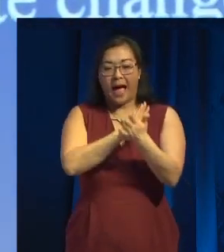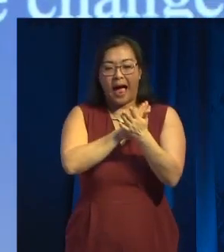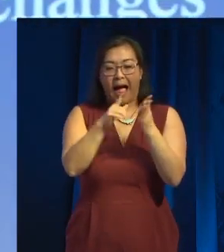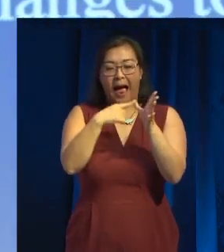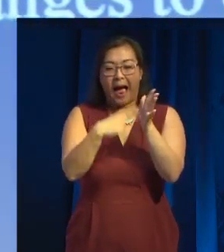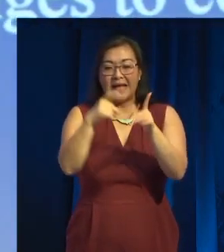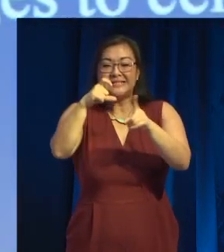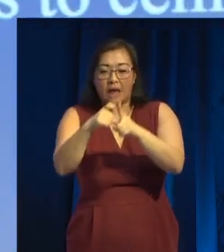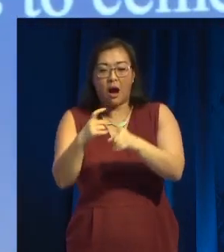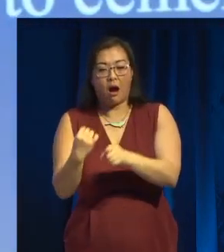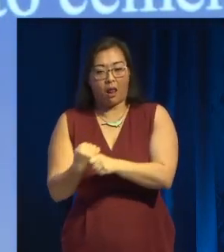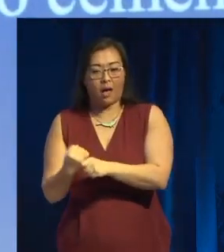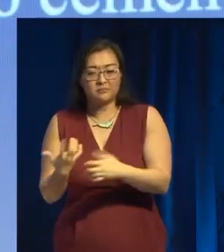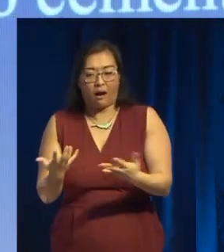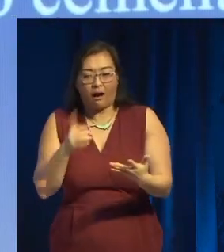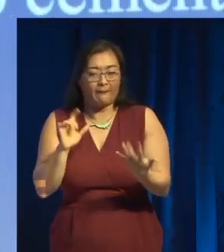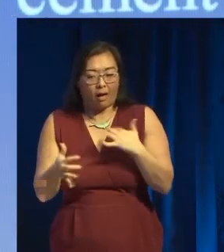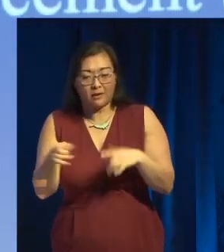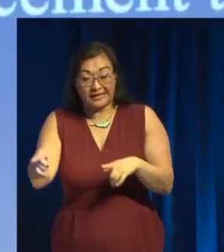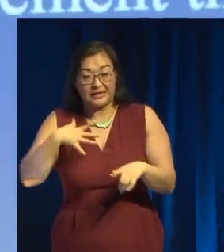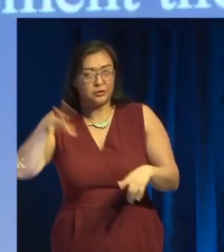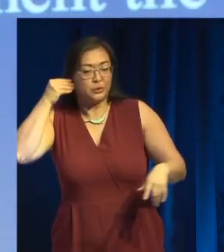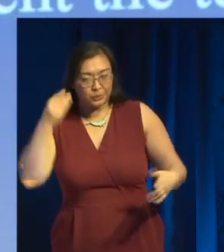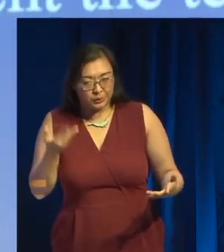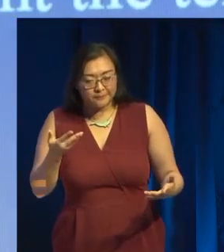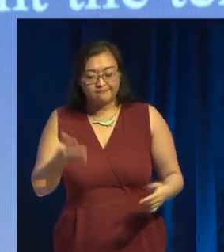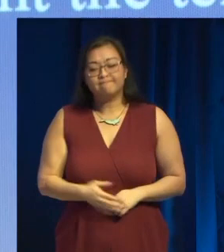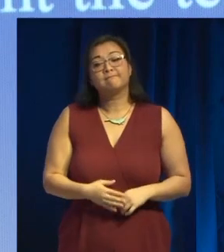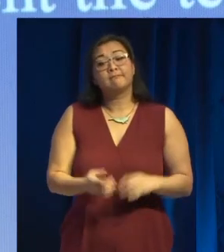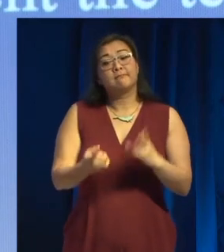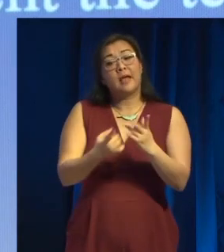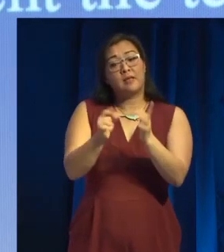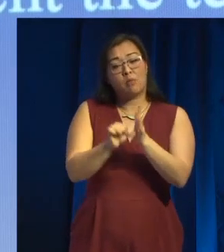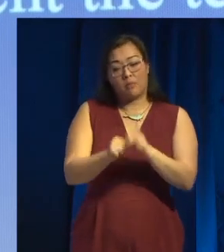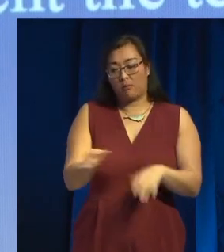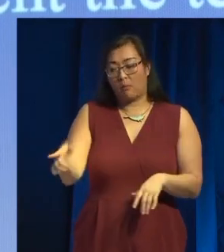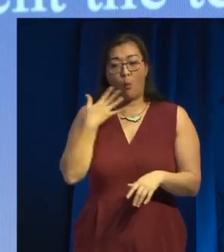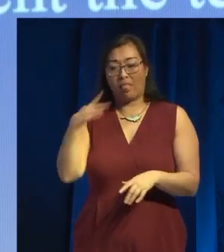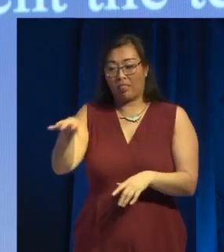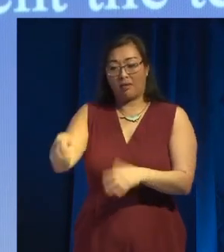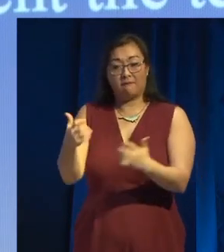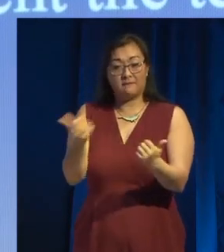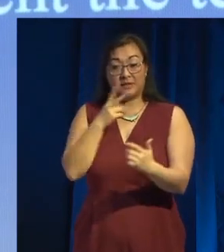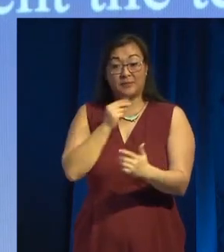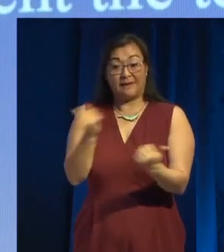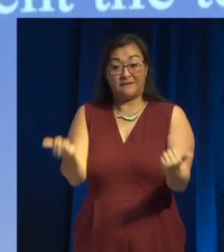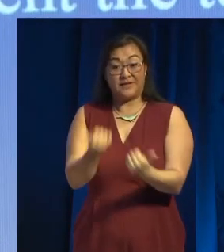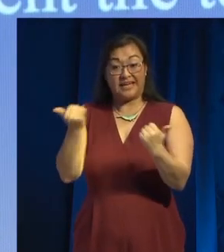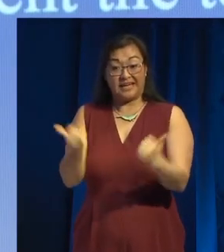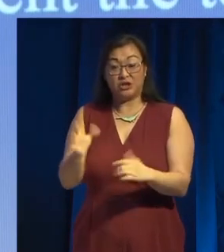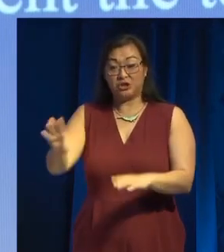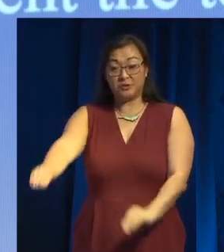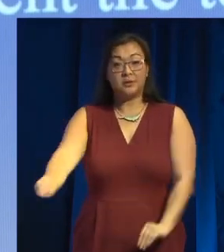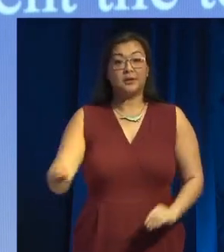When the machine has finished speaking, it's... Yeah, exactly. There's nothing going on.